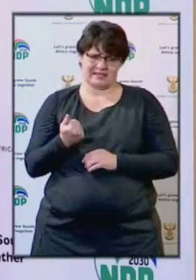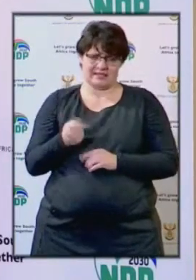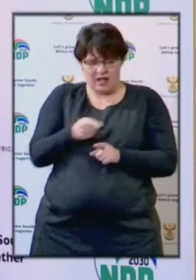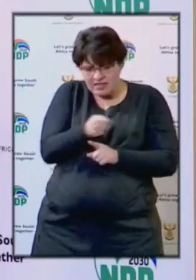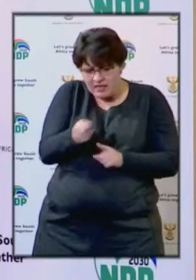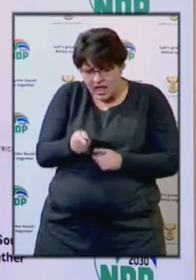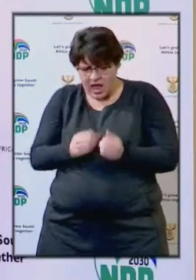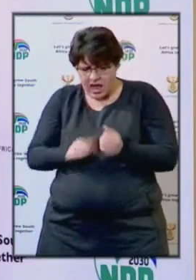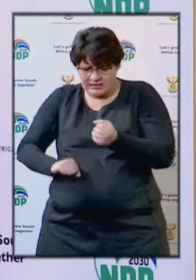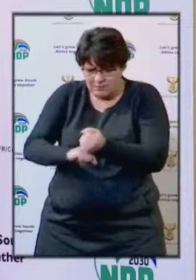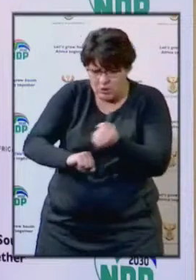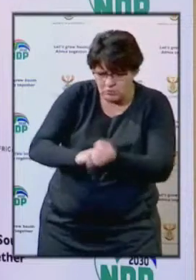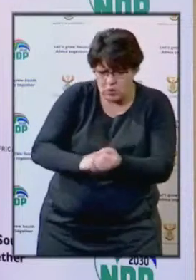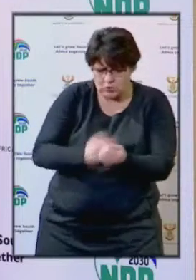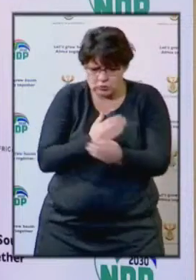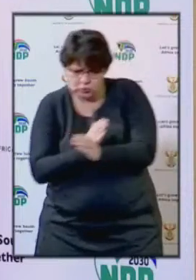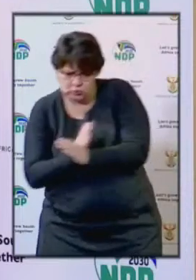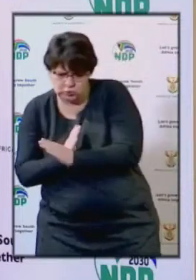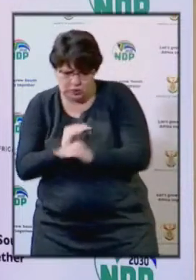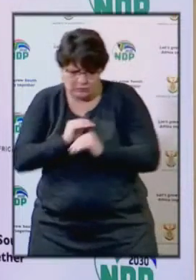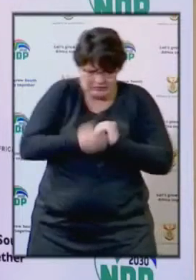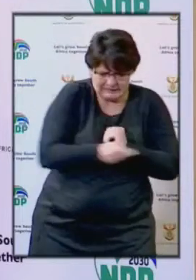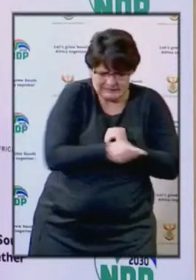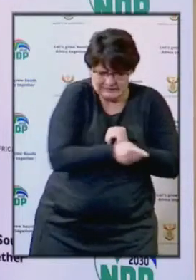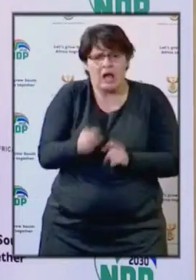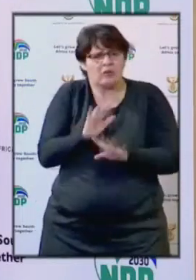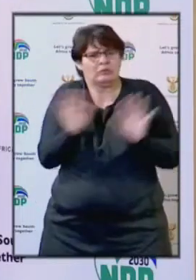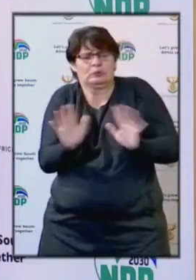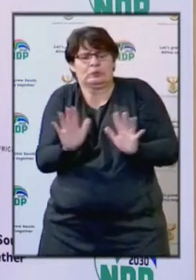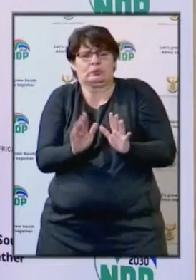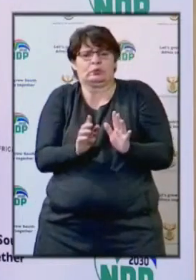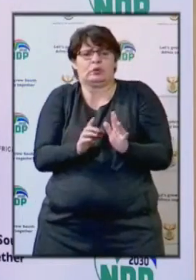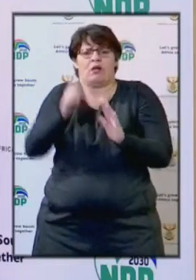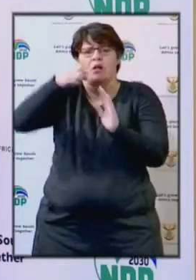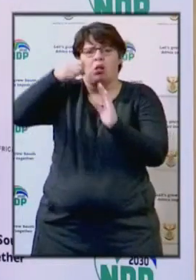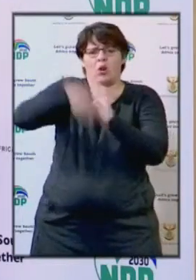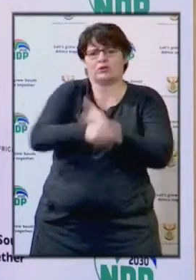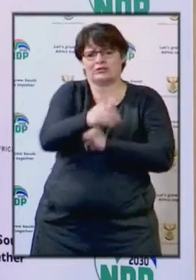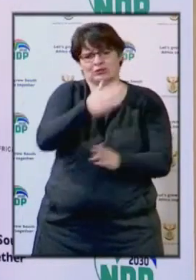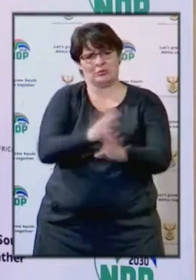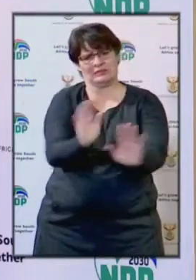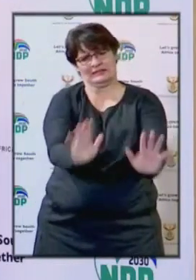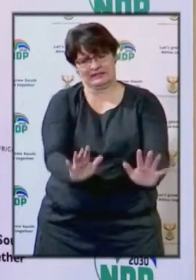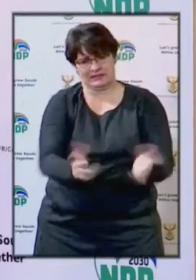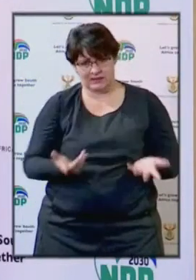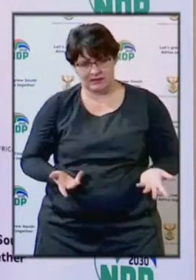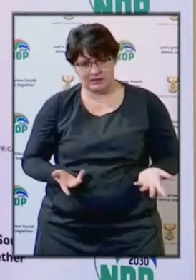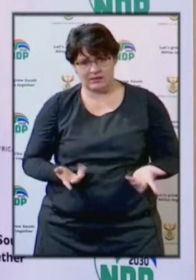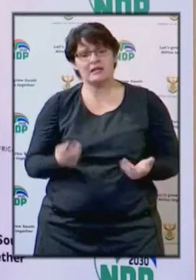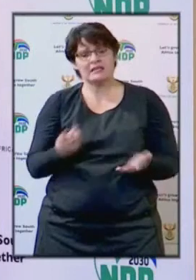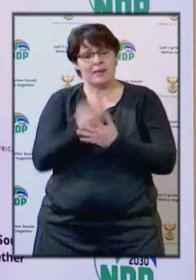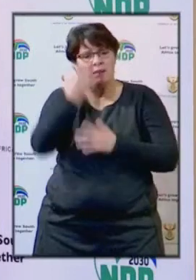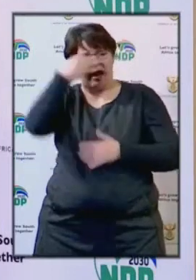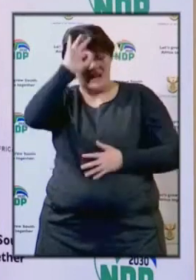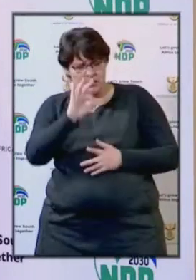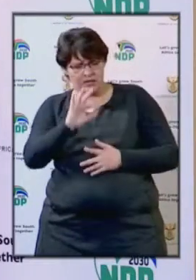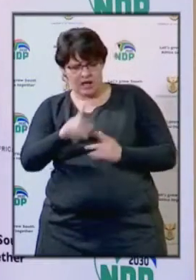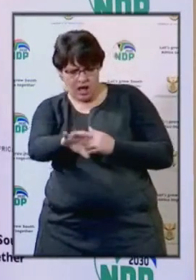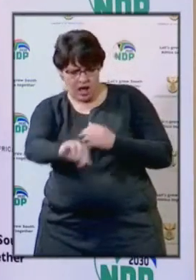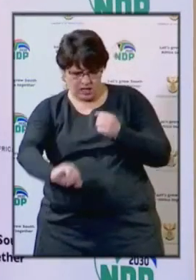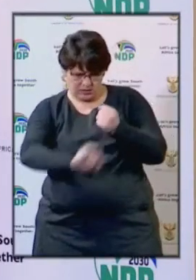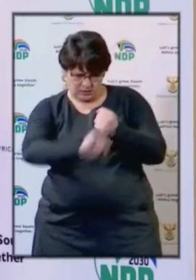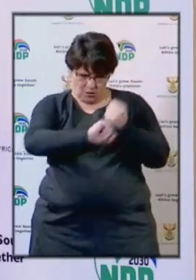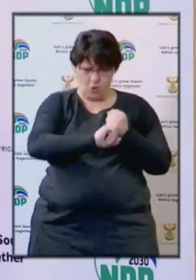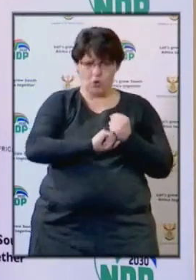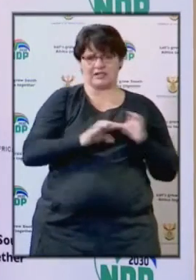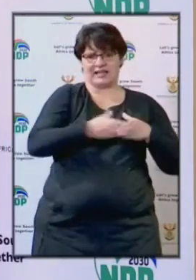the sector and mitigate against any potential job losses. Government also appreciate the support from the sector in making available